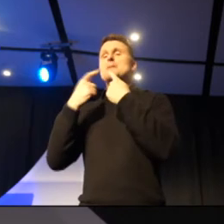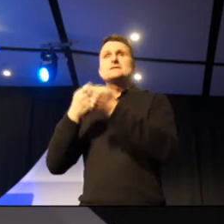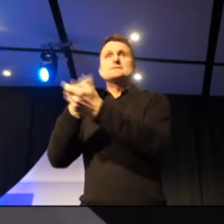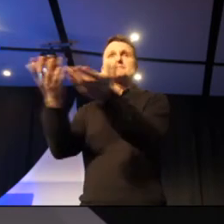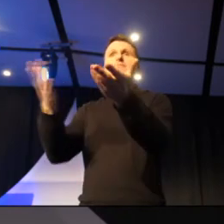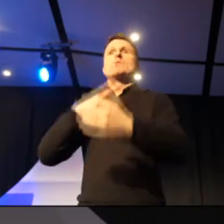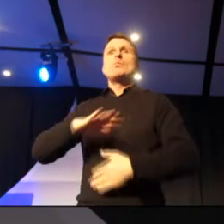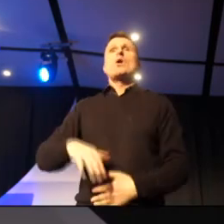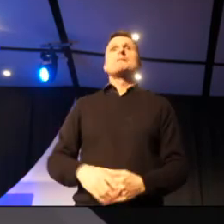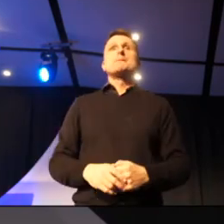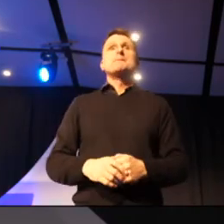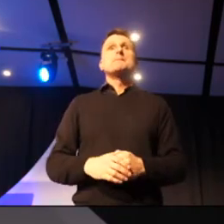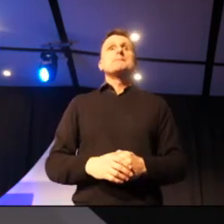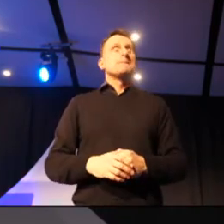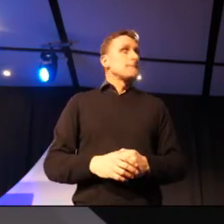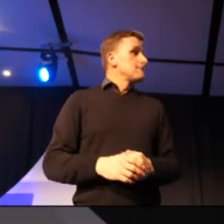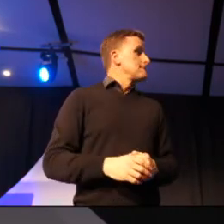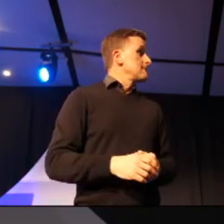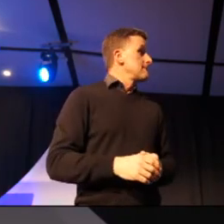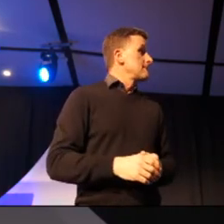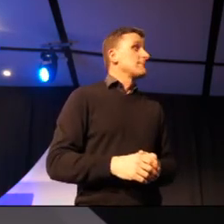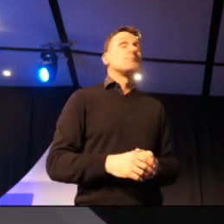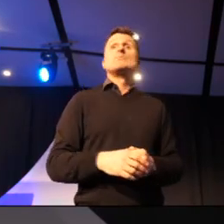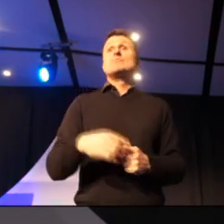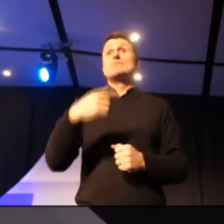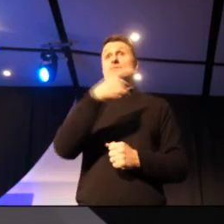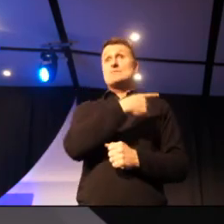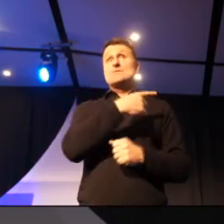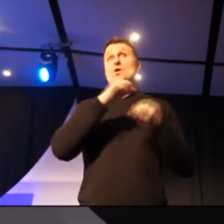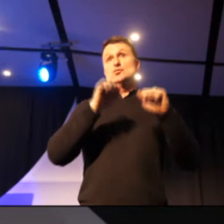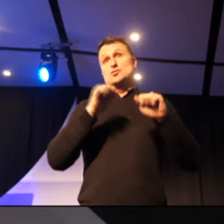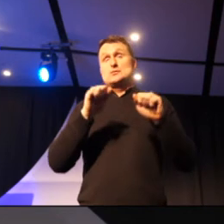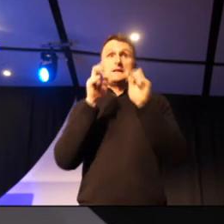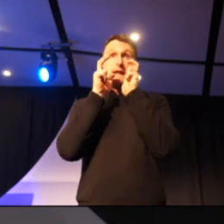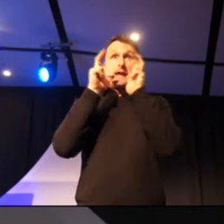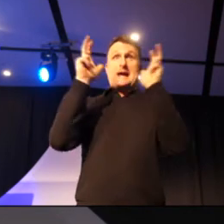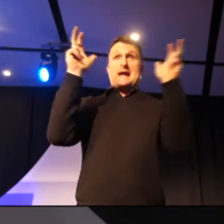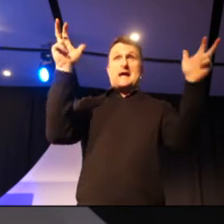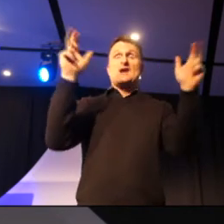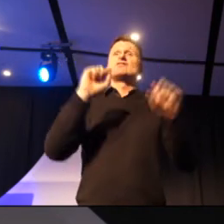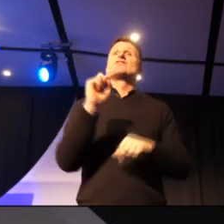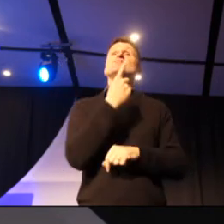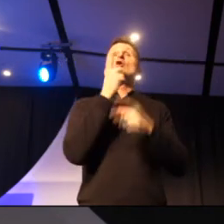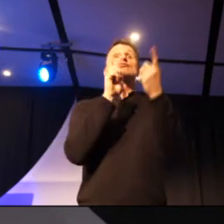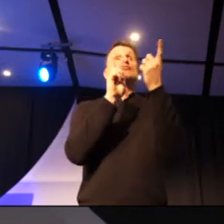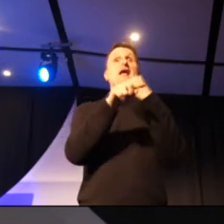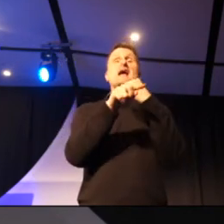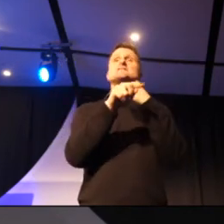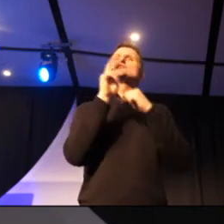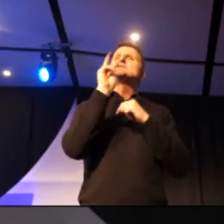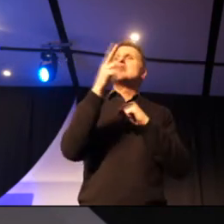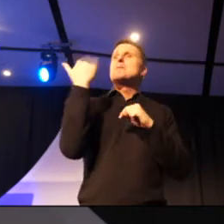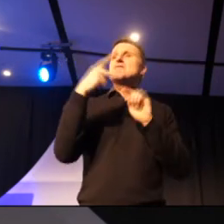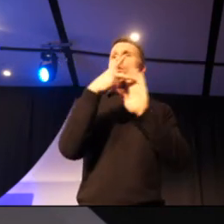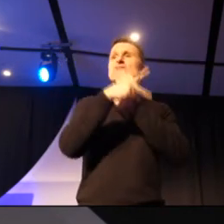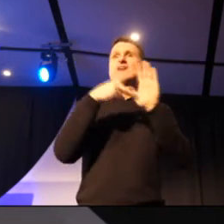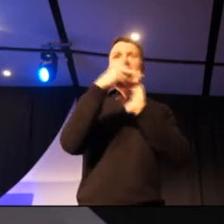Now, to give you guys an idea that these students are a lot more louder than you guys are, this is a first reaction of the trailer video you guys have